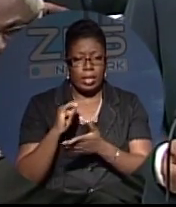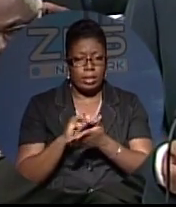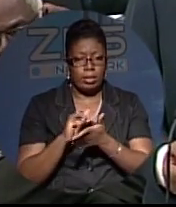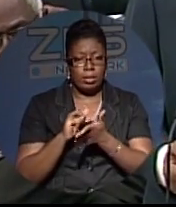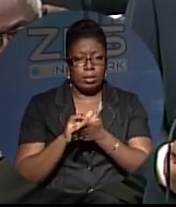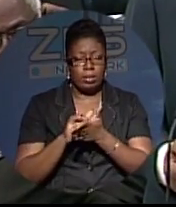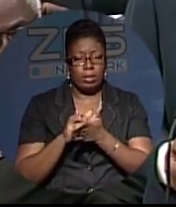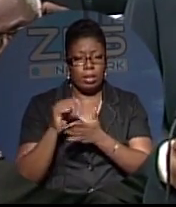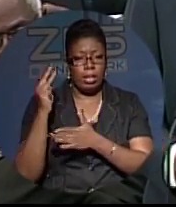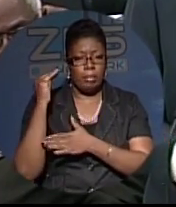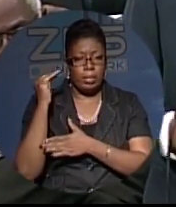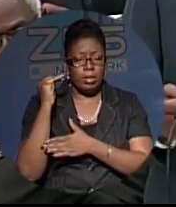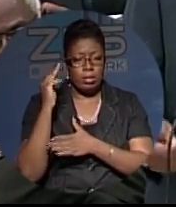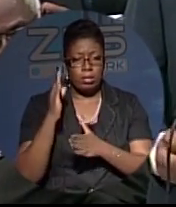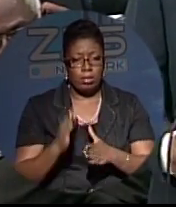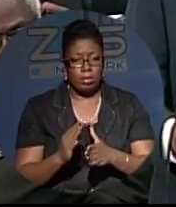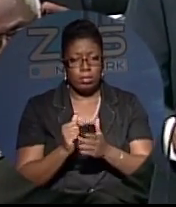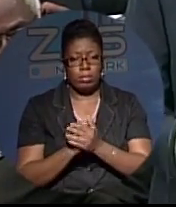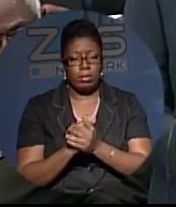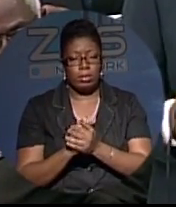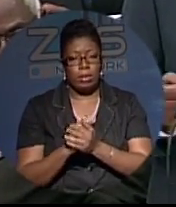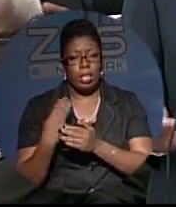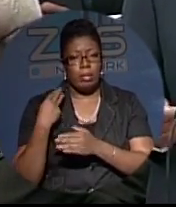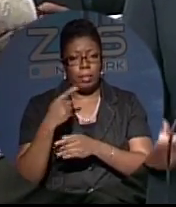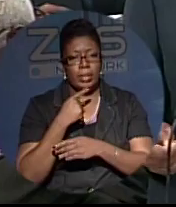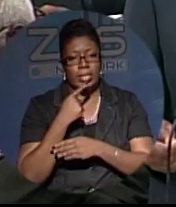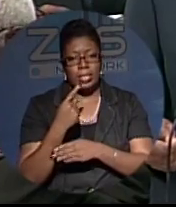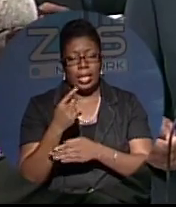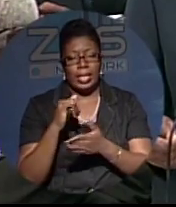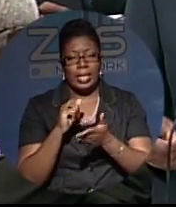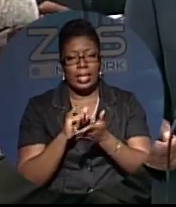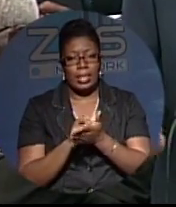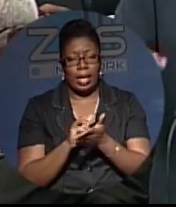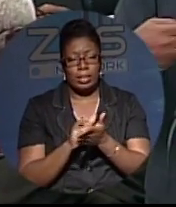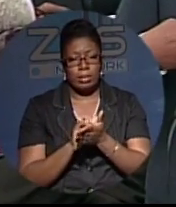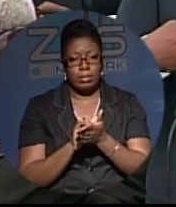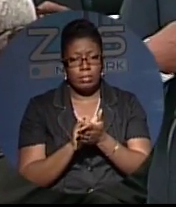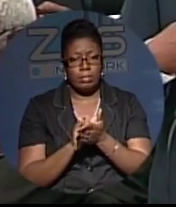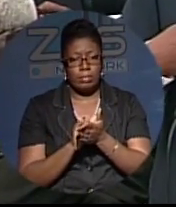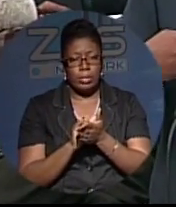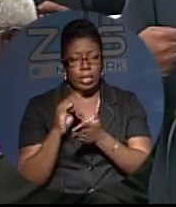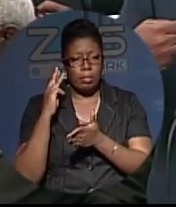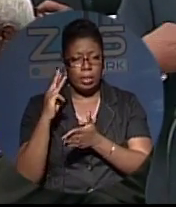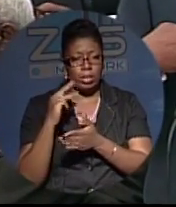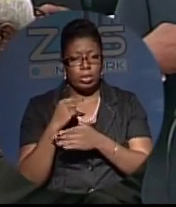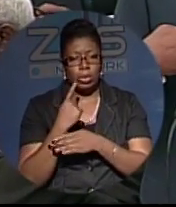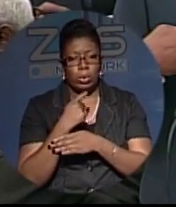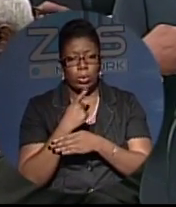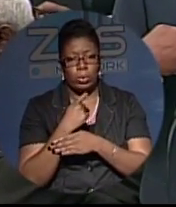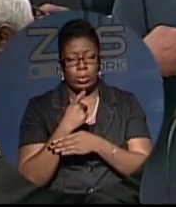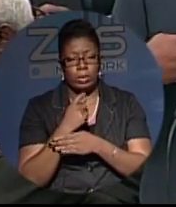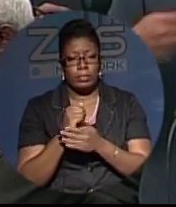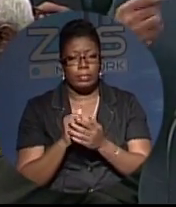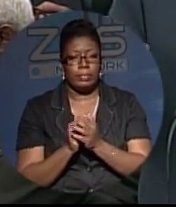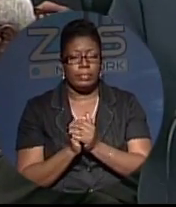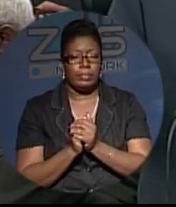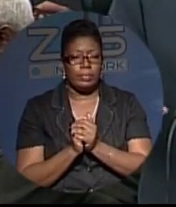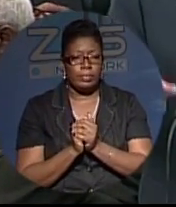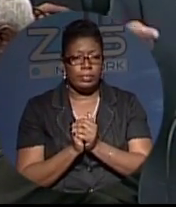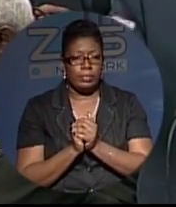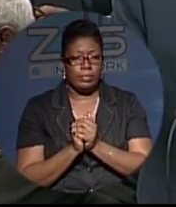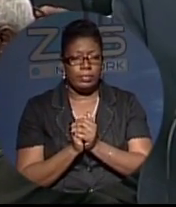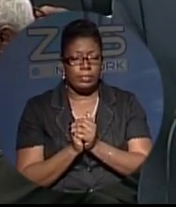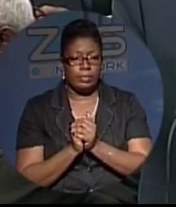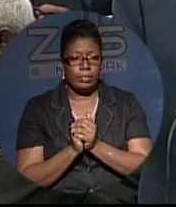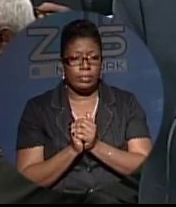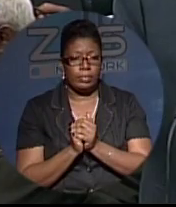ministers. Is the member saying that there is political interference by the minister, who happens to be myself, or is he saying that